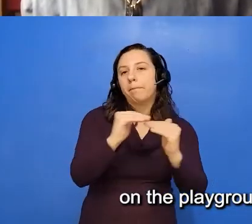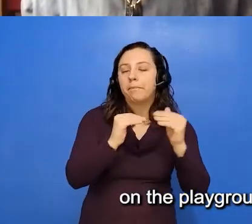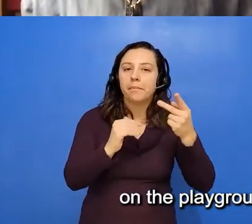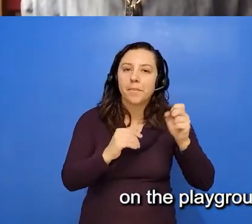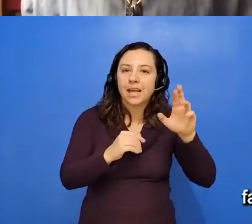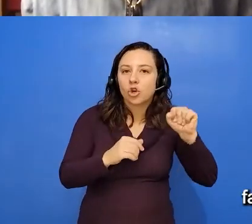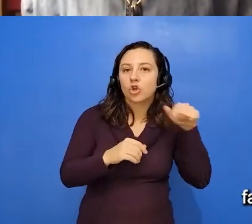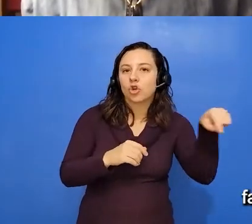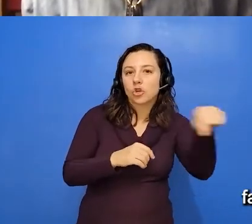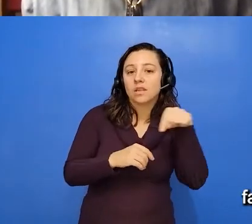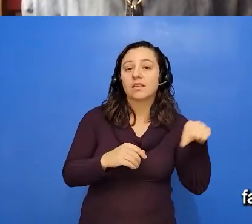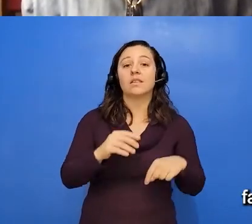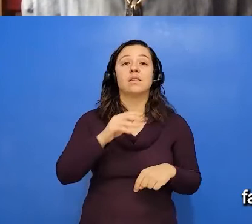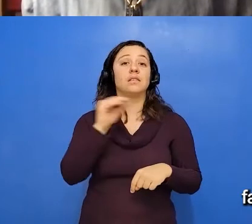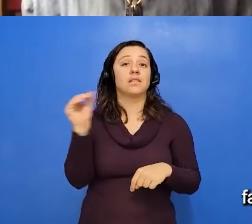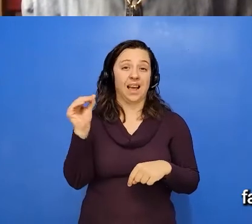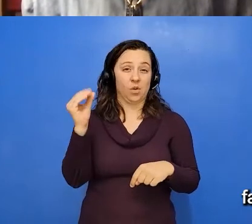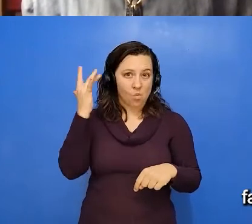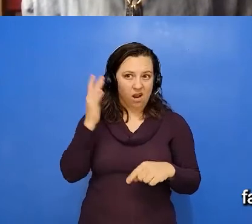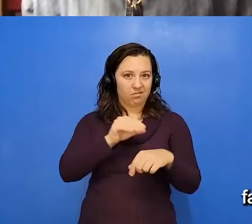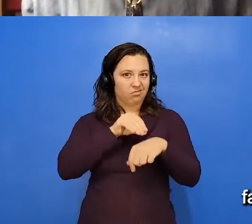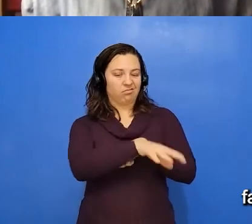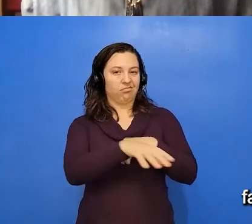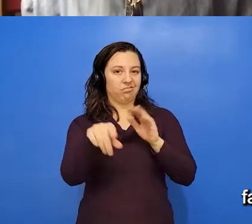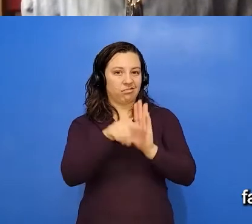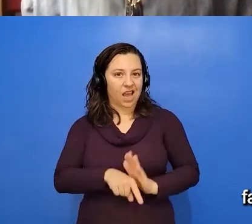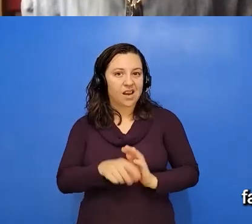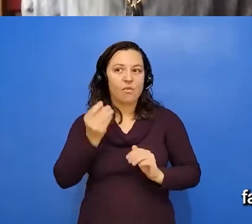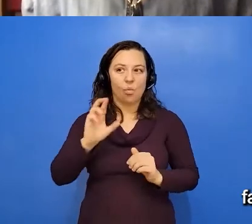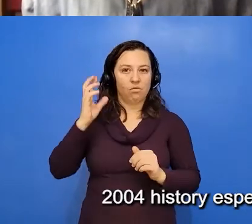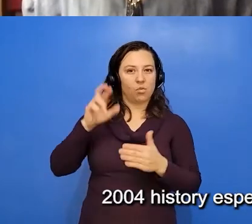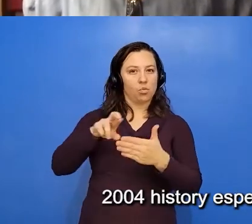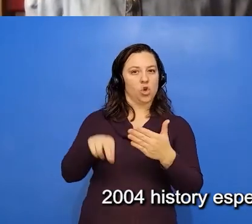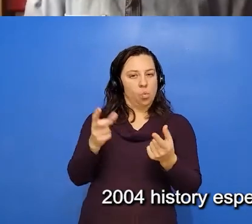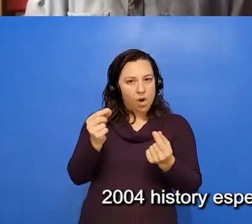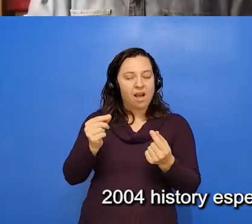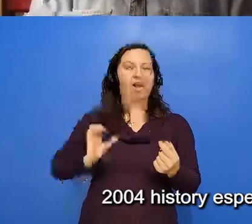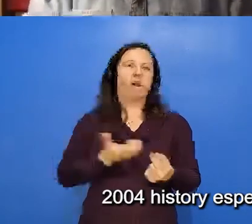it really results from the fact that, you know, our history,